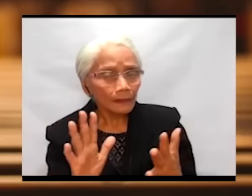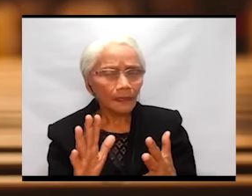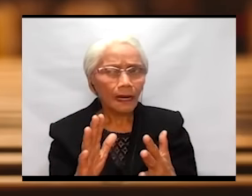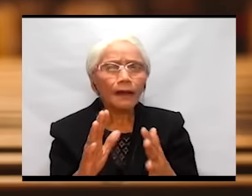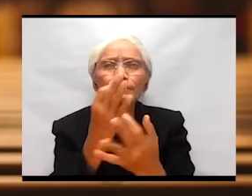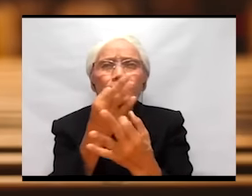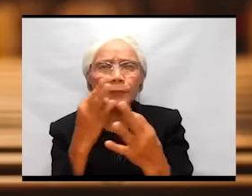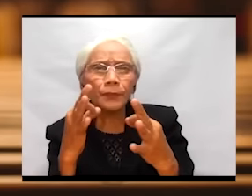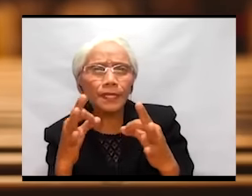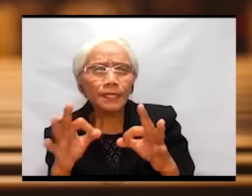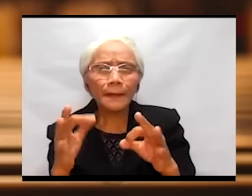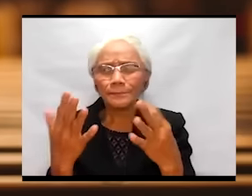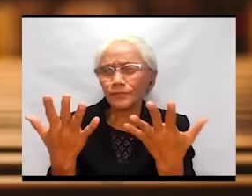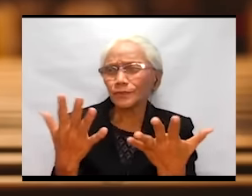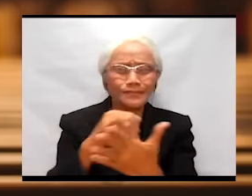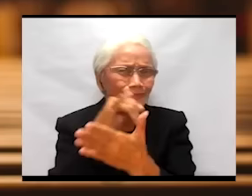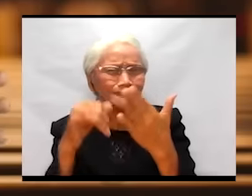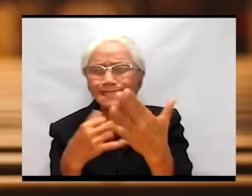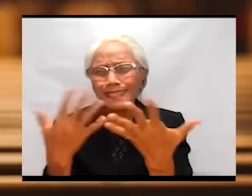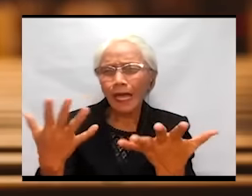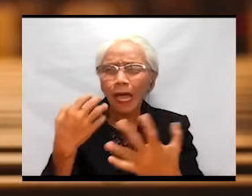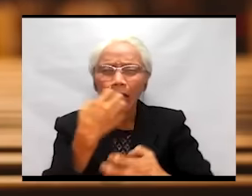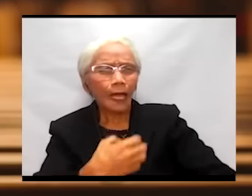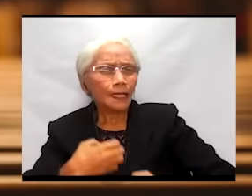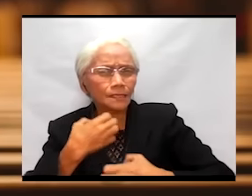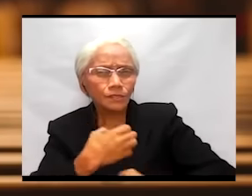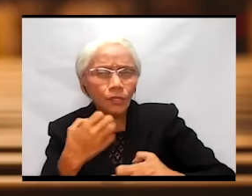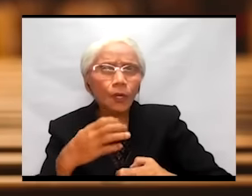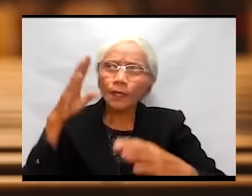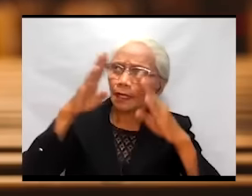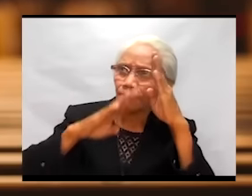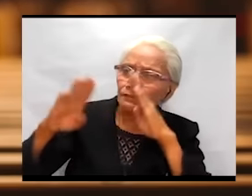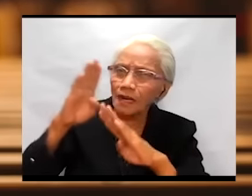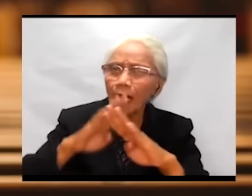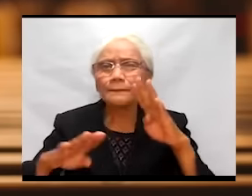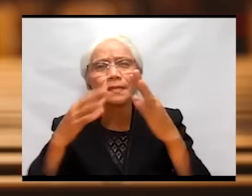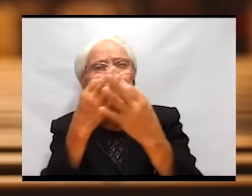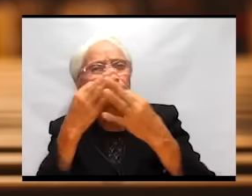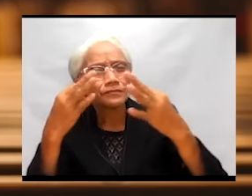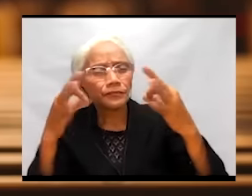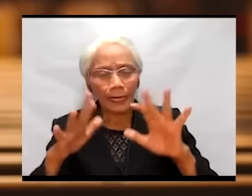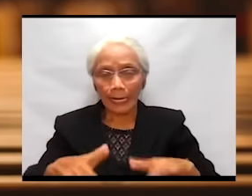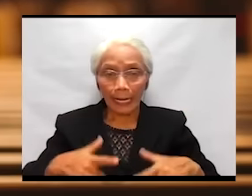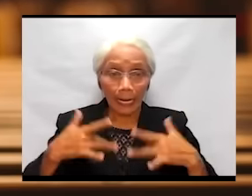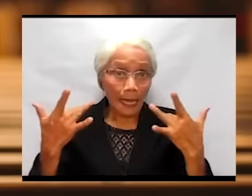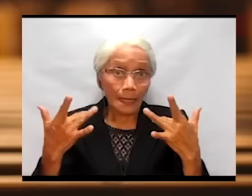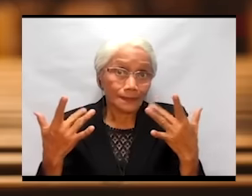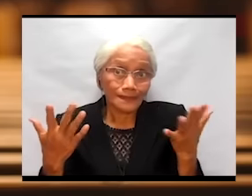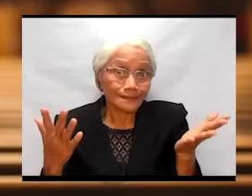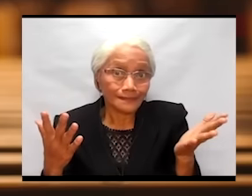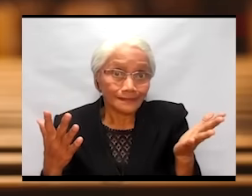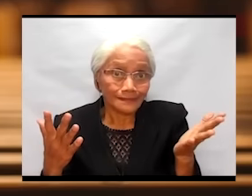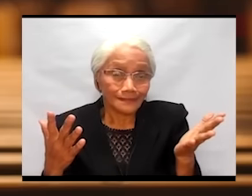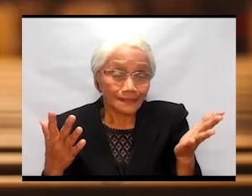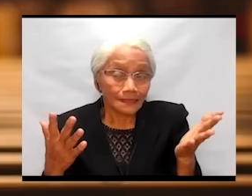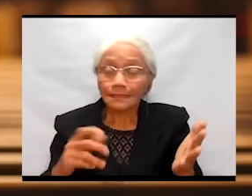a problem-free life. It is not the freedom of